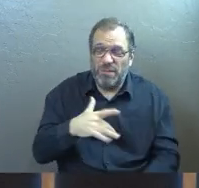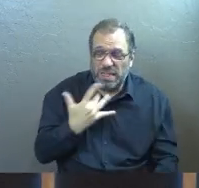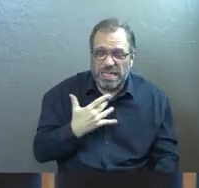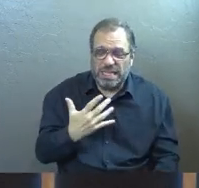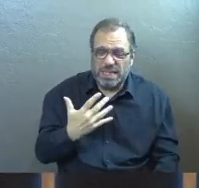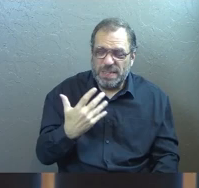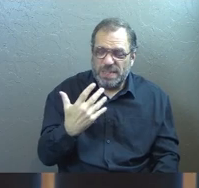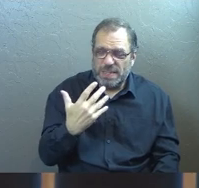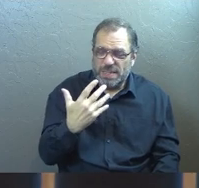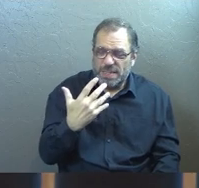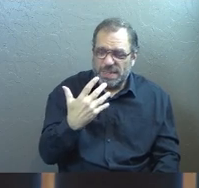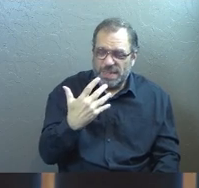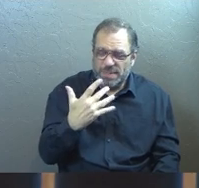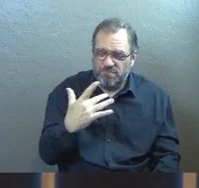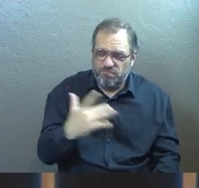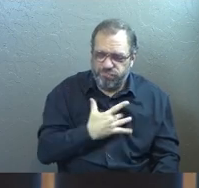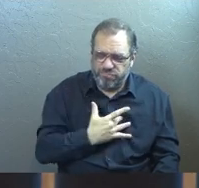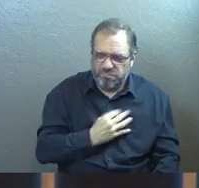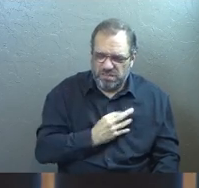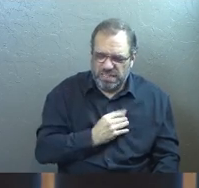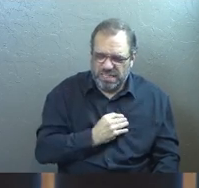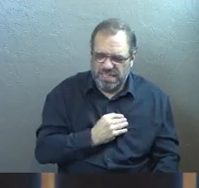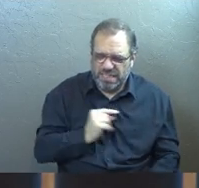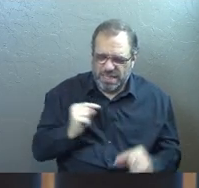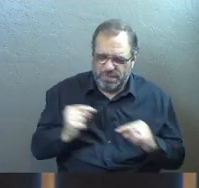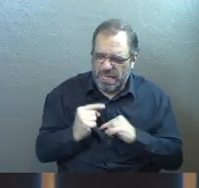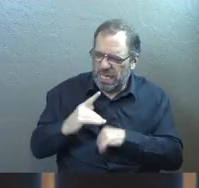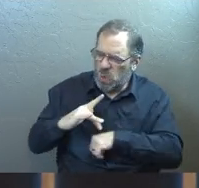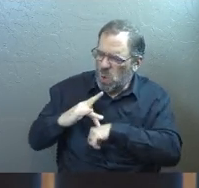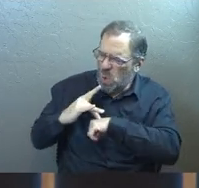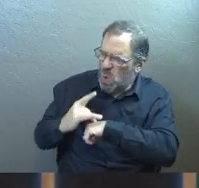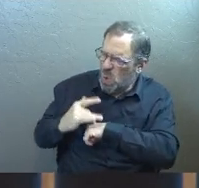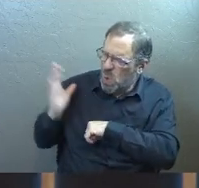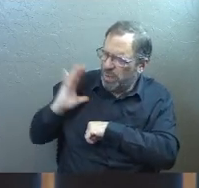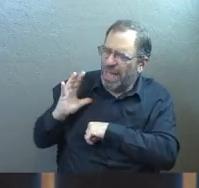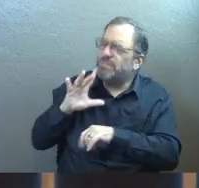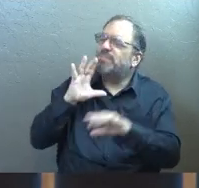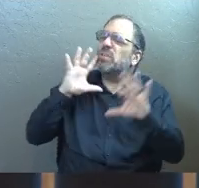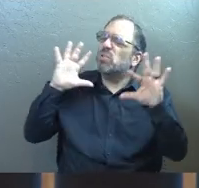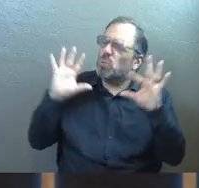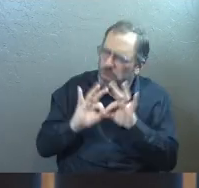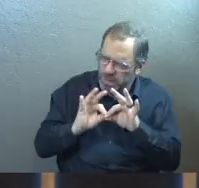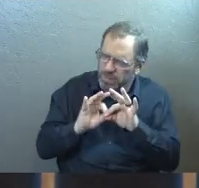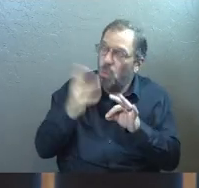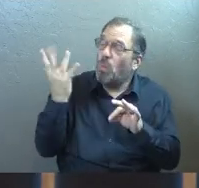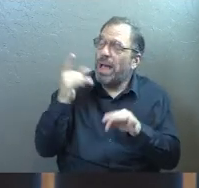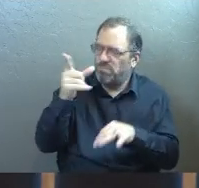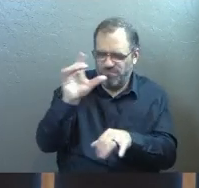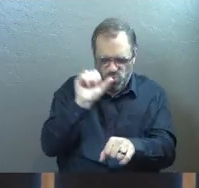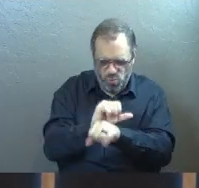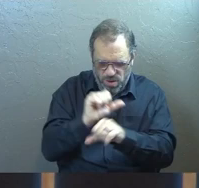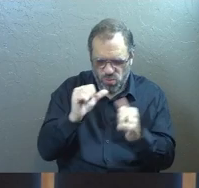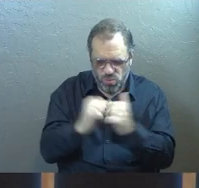feels like you're stirring up some of the old pain right now, it's worth it, God, so that you can deal with it.